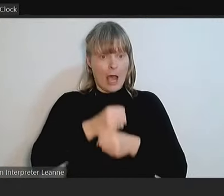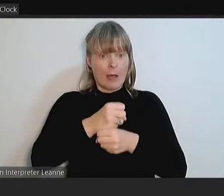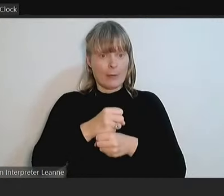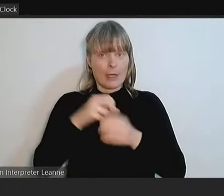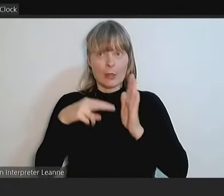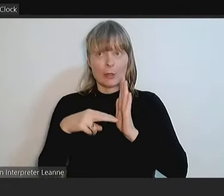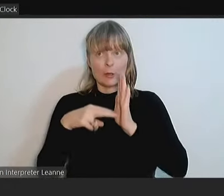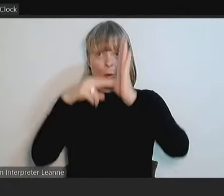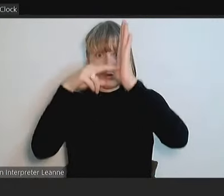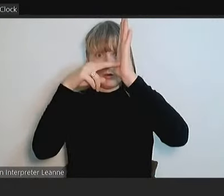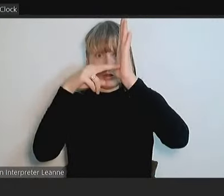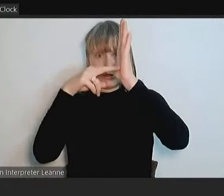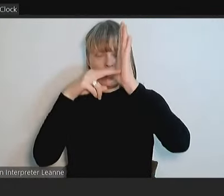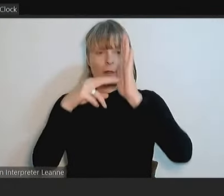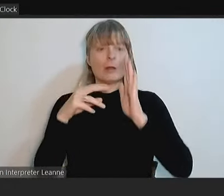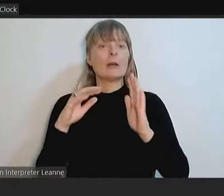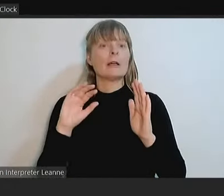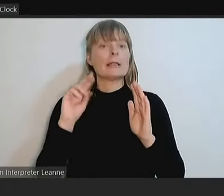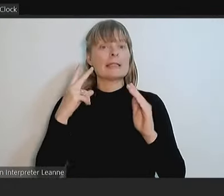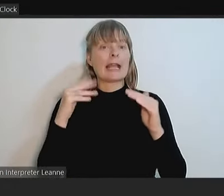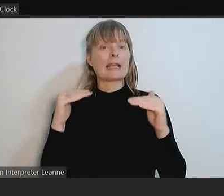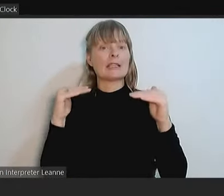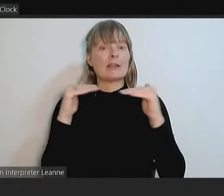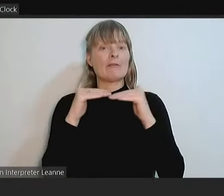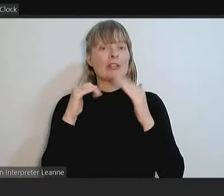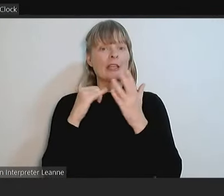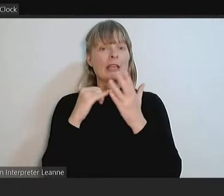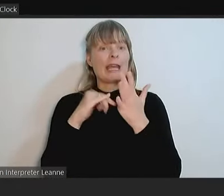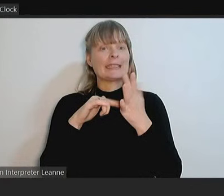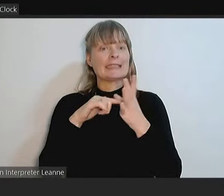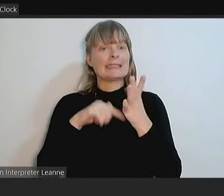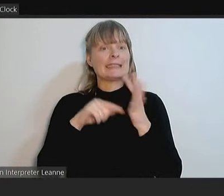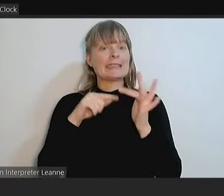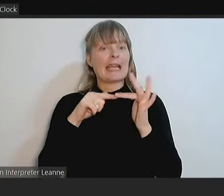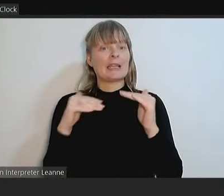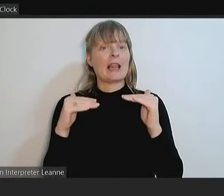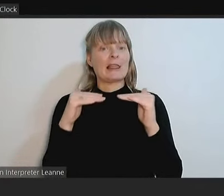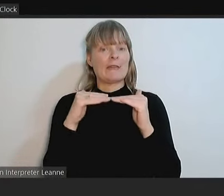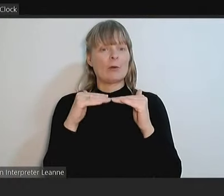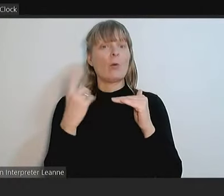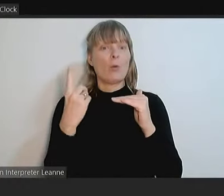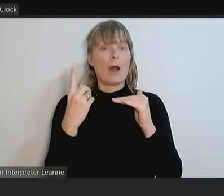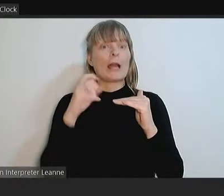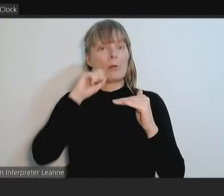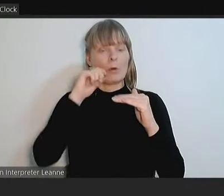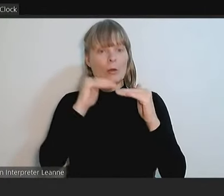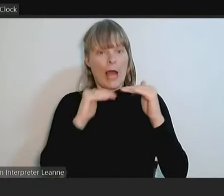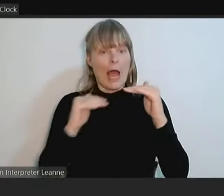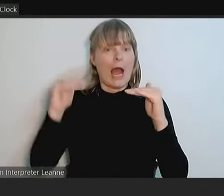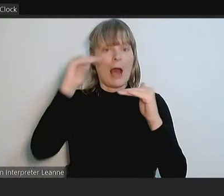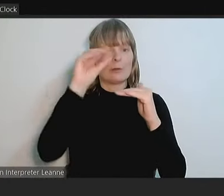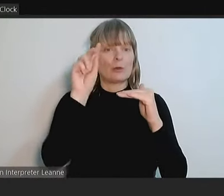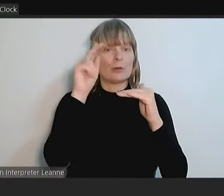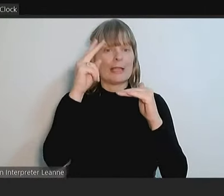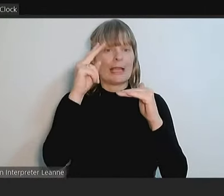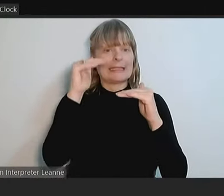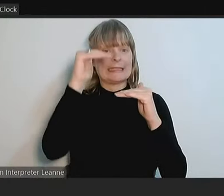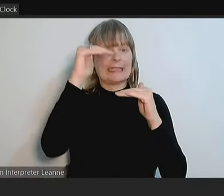playing in this second division at the state level. With one awaiting elevation to a second tier national level. I welcome the